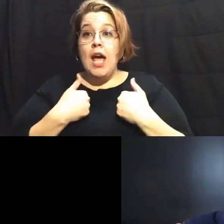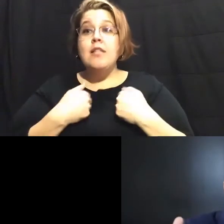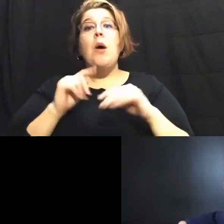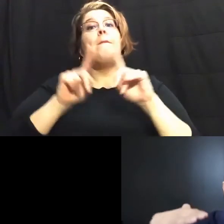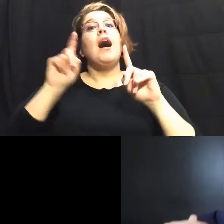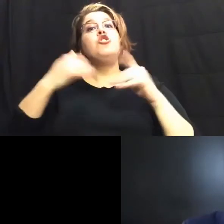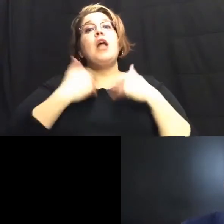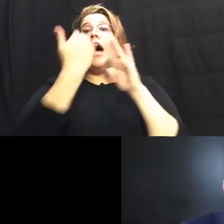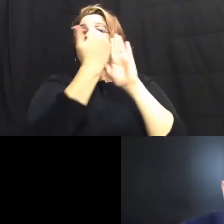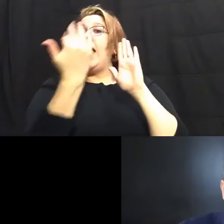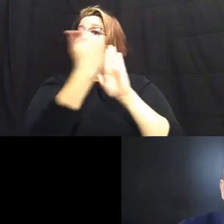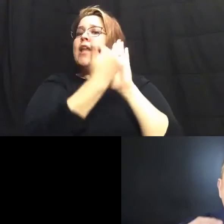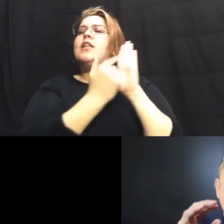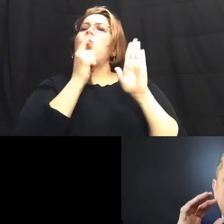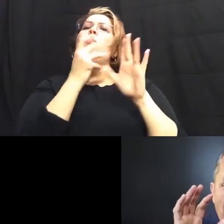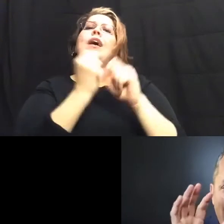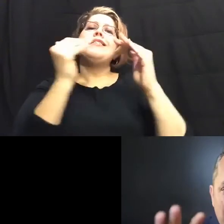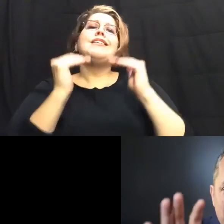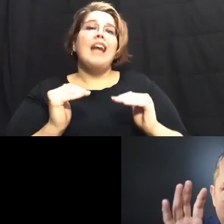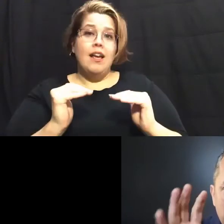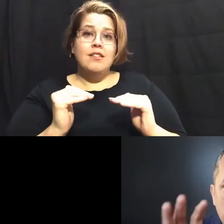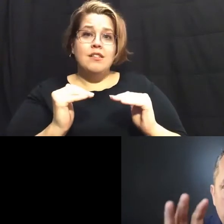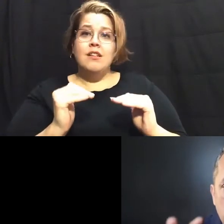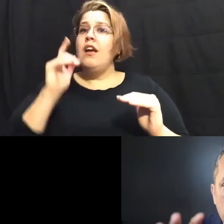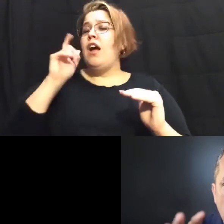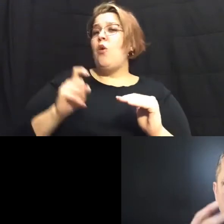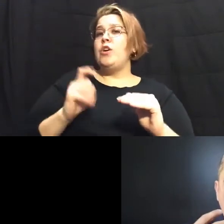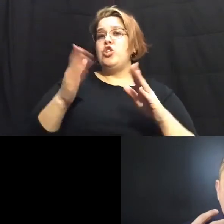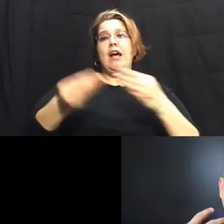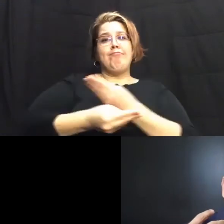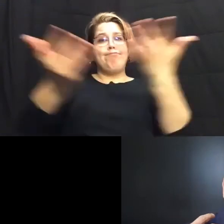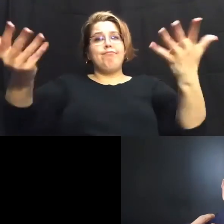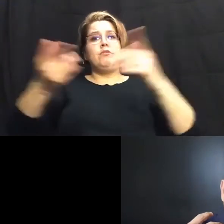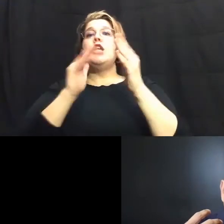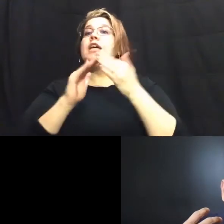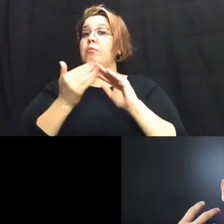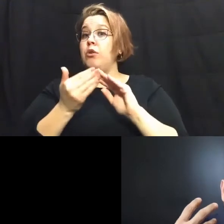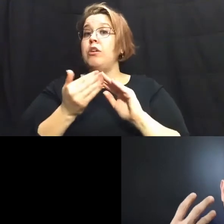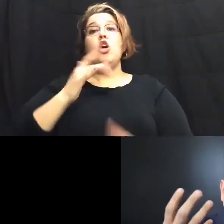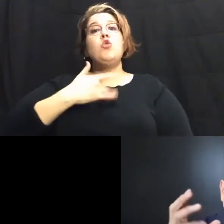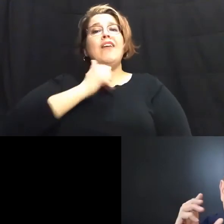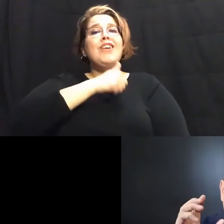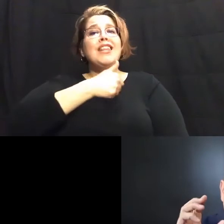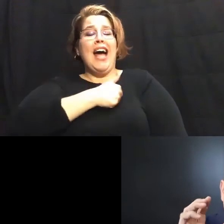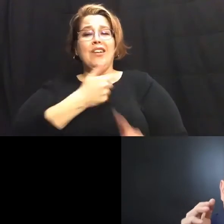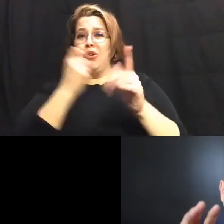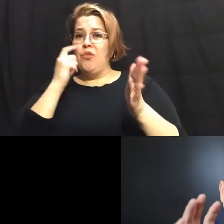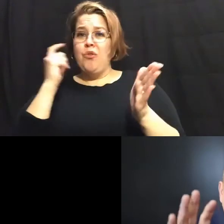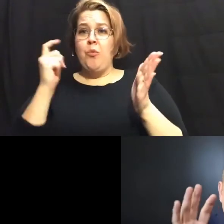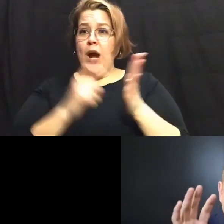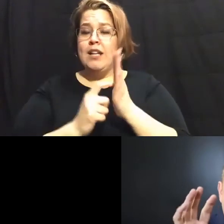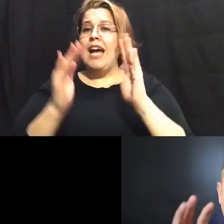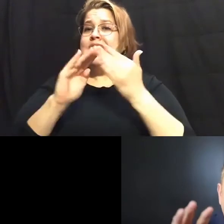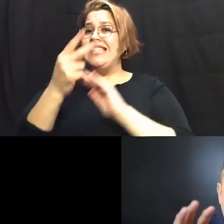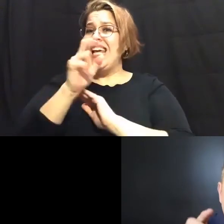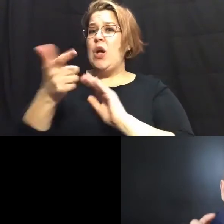list of who gets it next and we should have taken this to the community right so i think the attitude comes from recognizing city hall